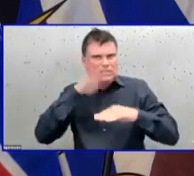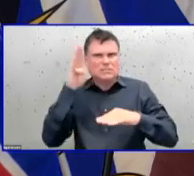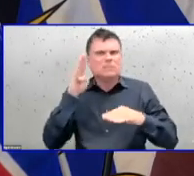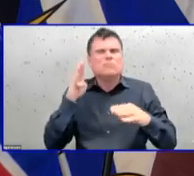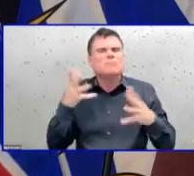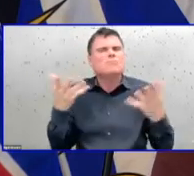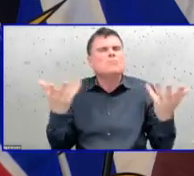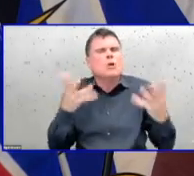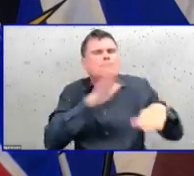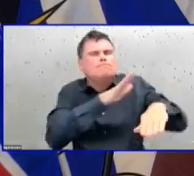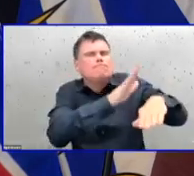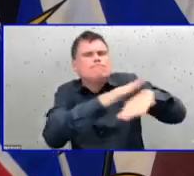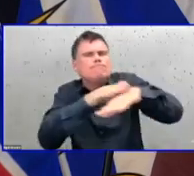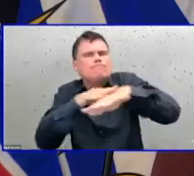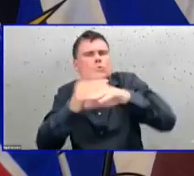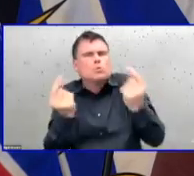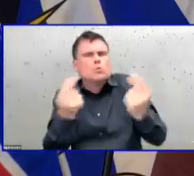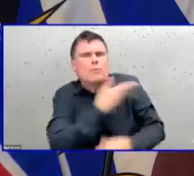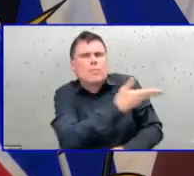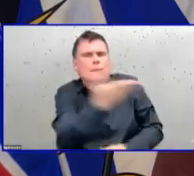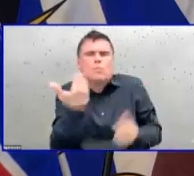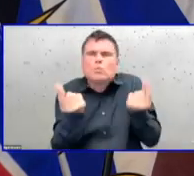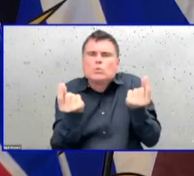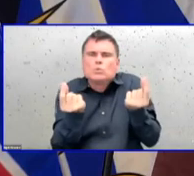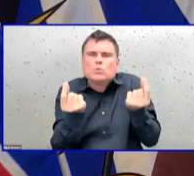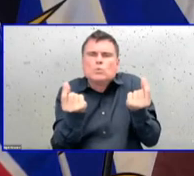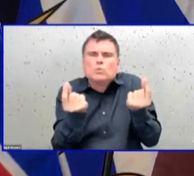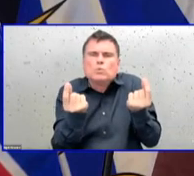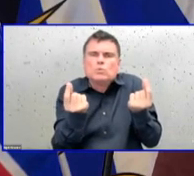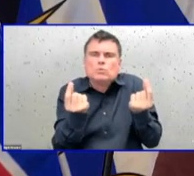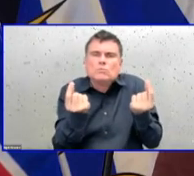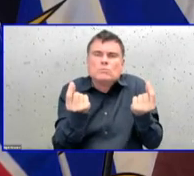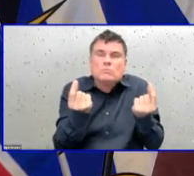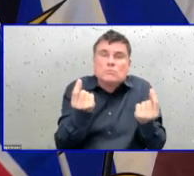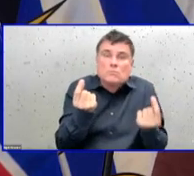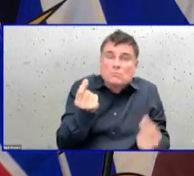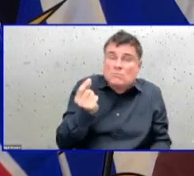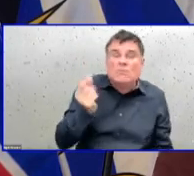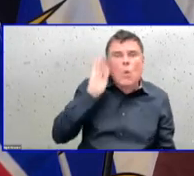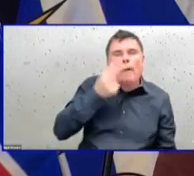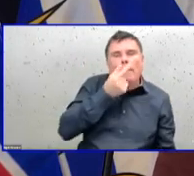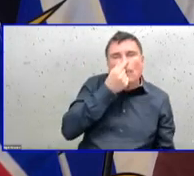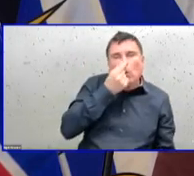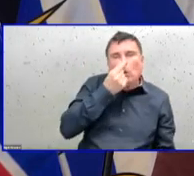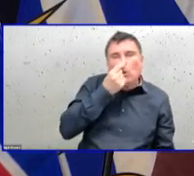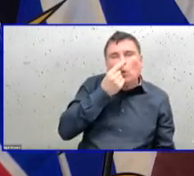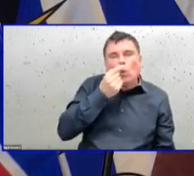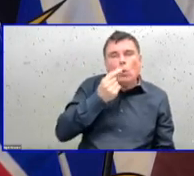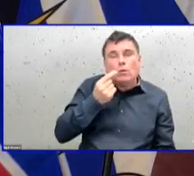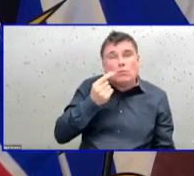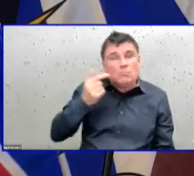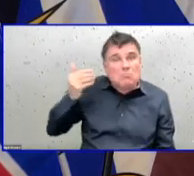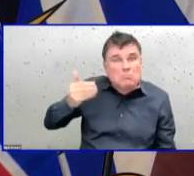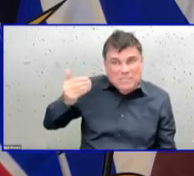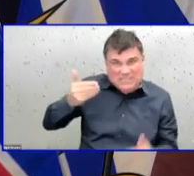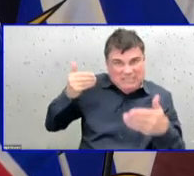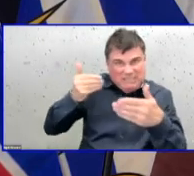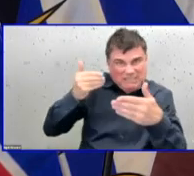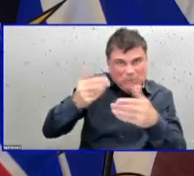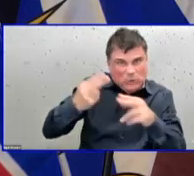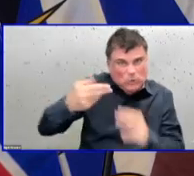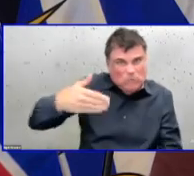So what are we seeing with the flu and what should people over the age of 70 do if they are immunized in terms of making decisions about how they're living their lives?